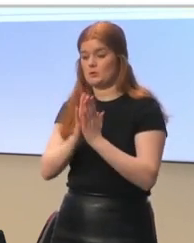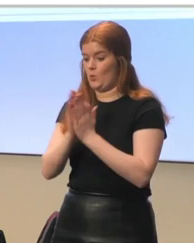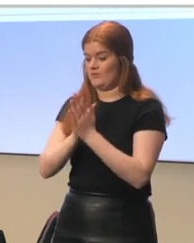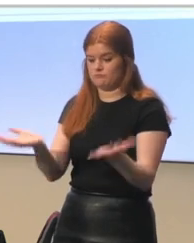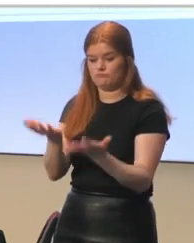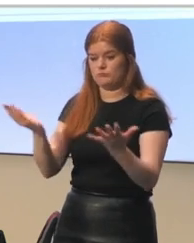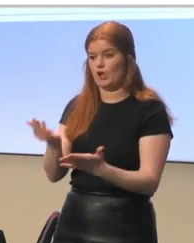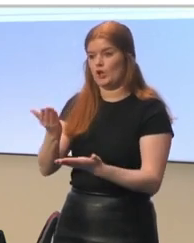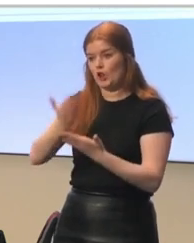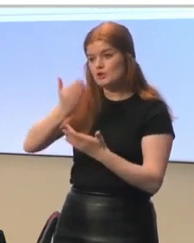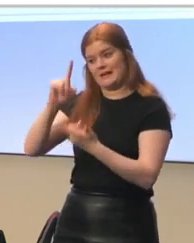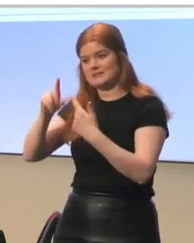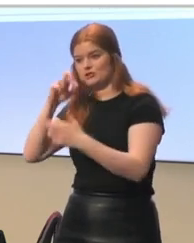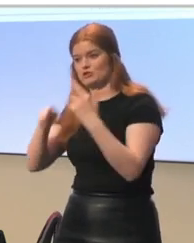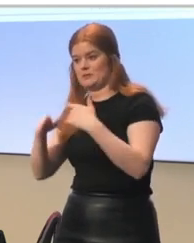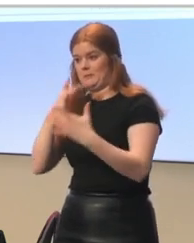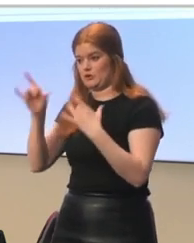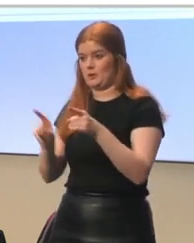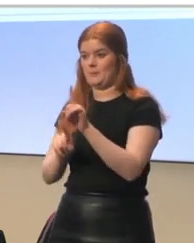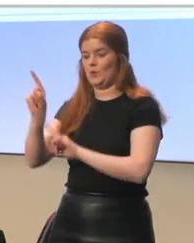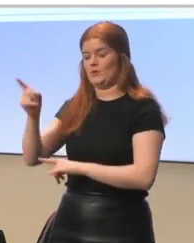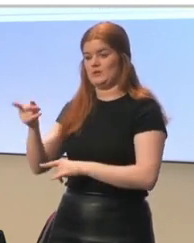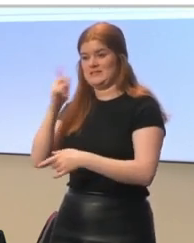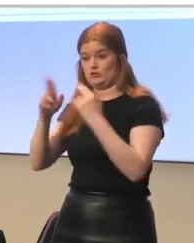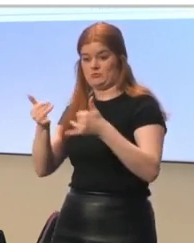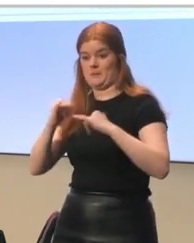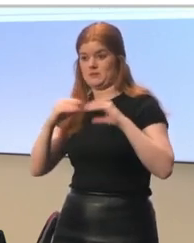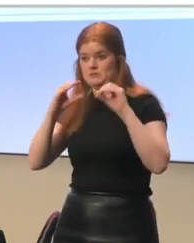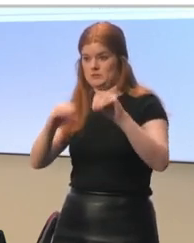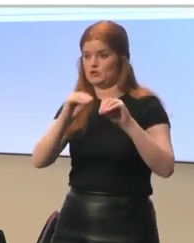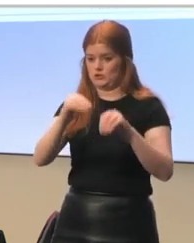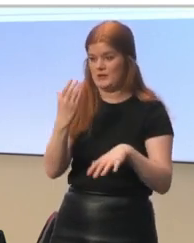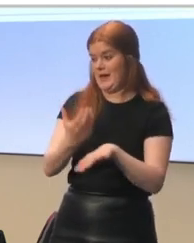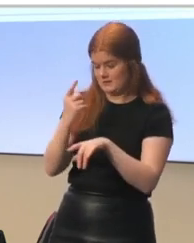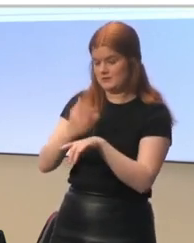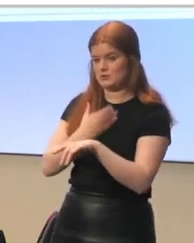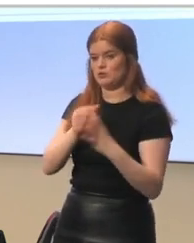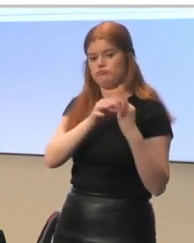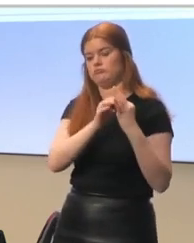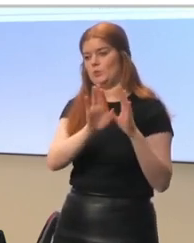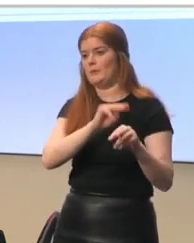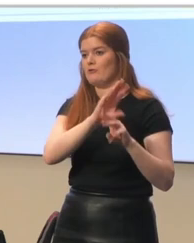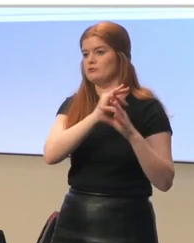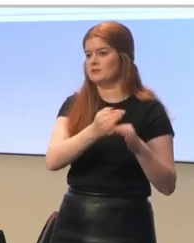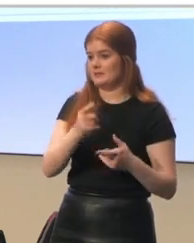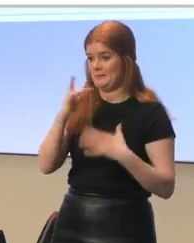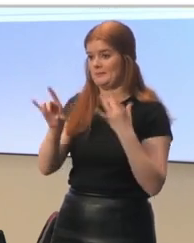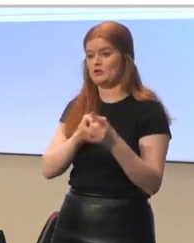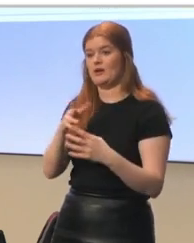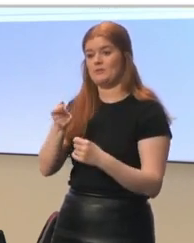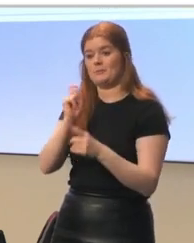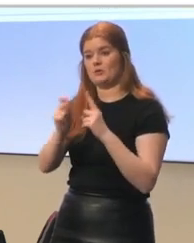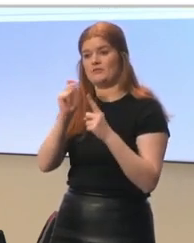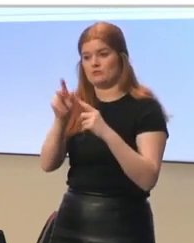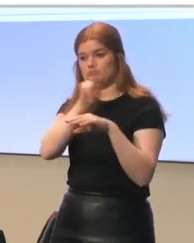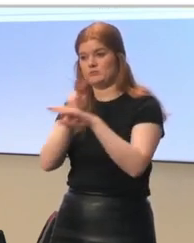encourage teachers to improve teachers' competences, to continue to work with parents, and to have a professional monitoring of